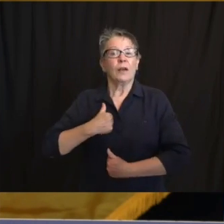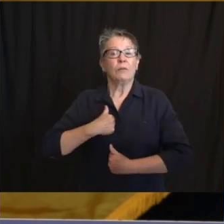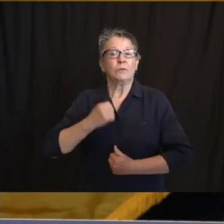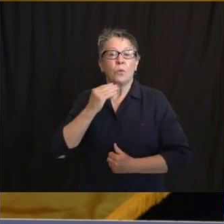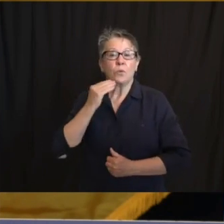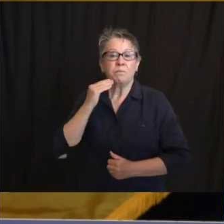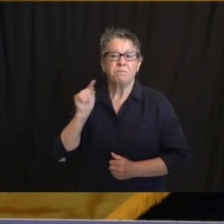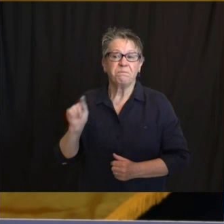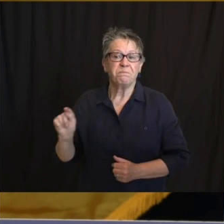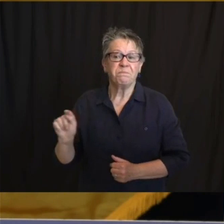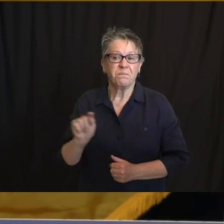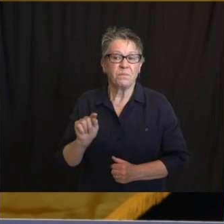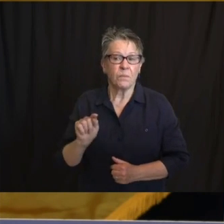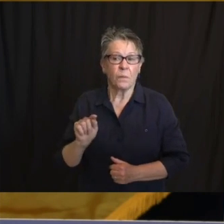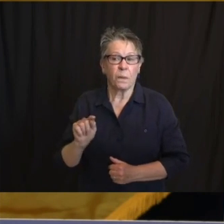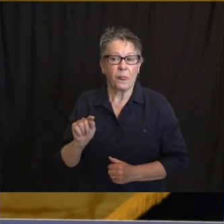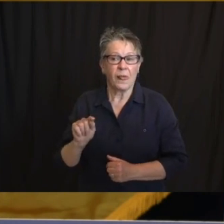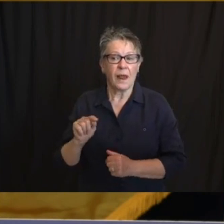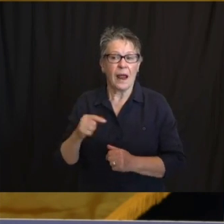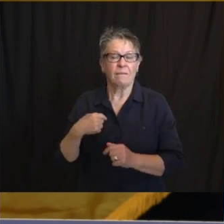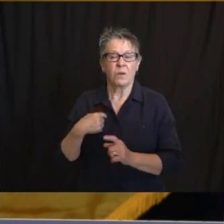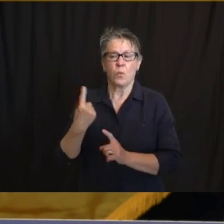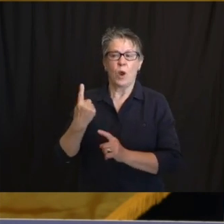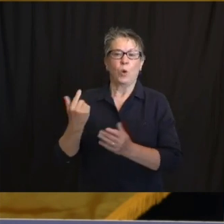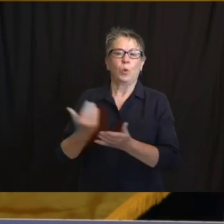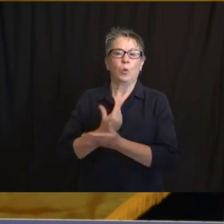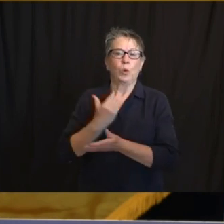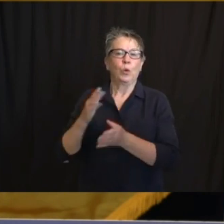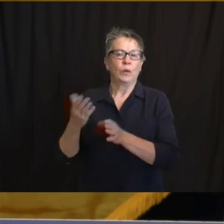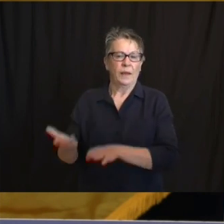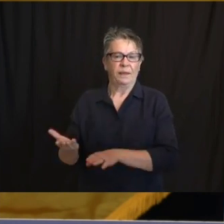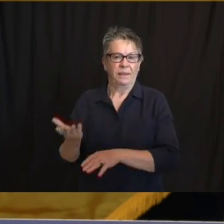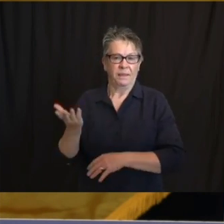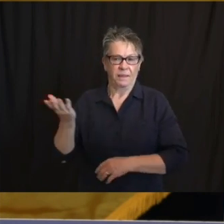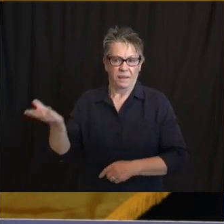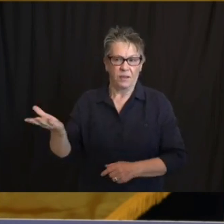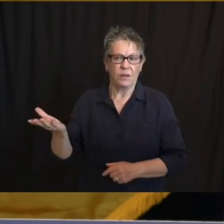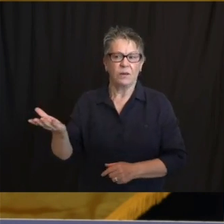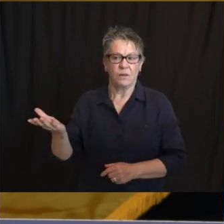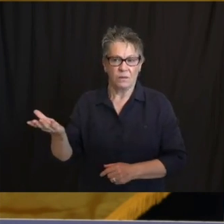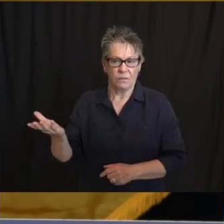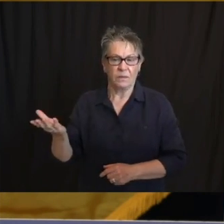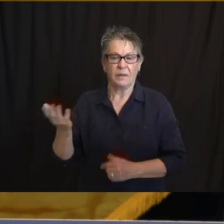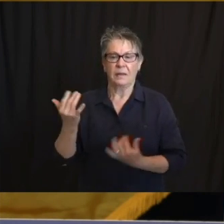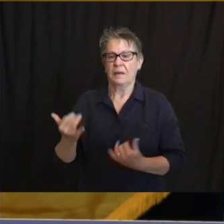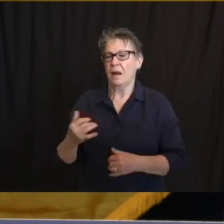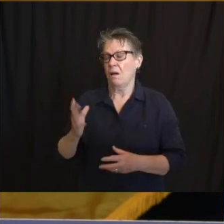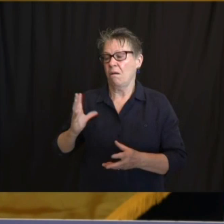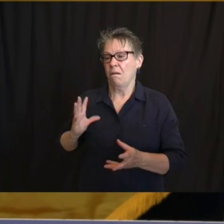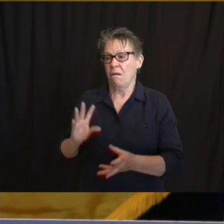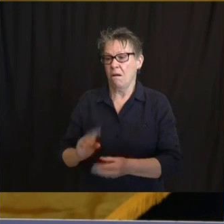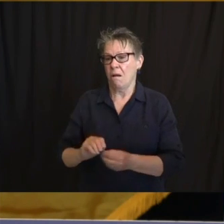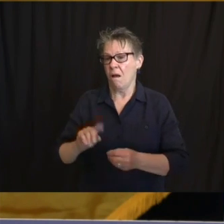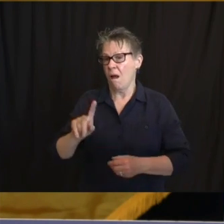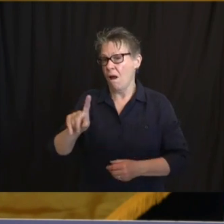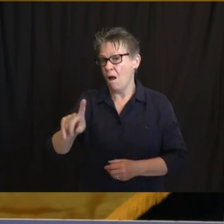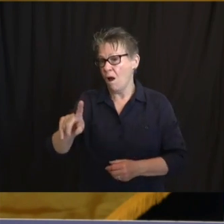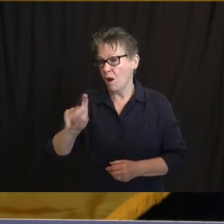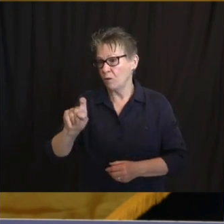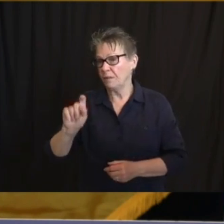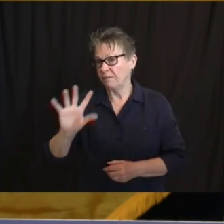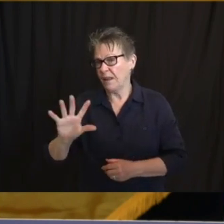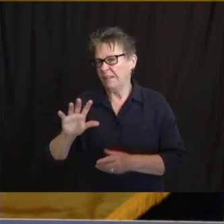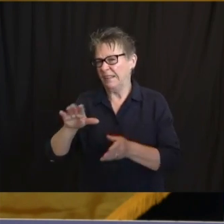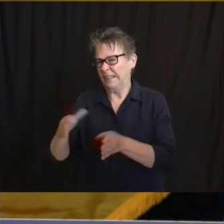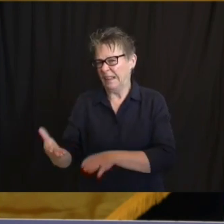and one new death has been reported for a total of 145 deaths. At our state psychiatric